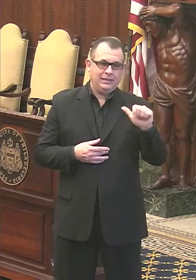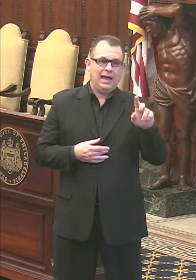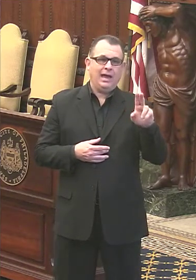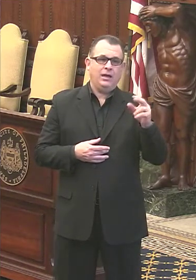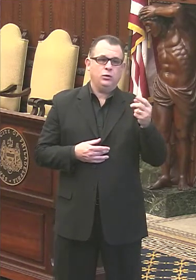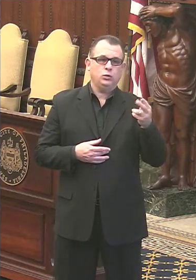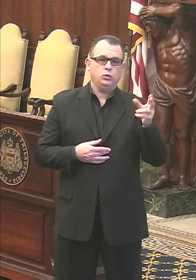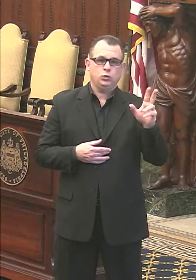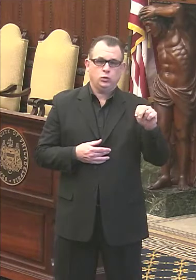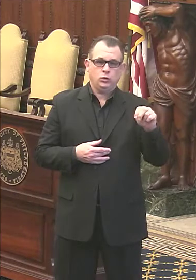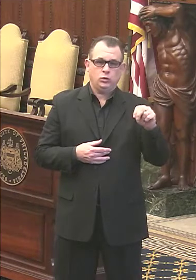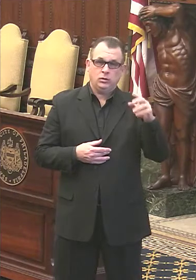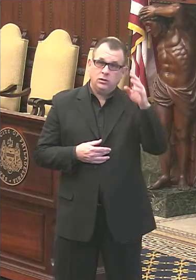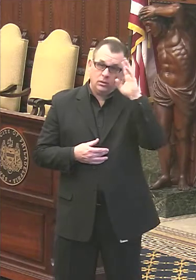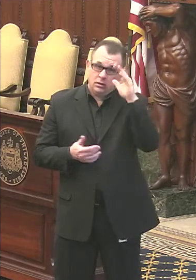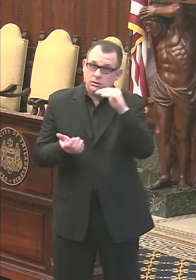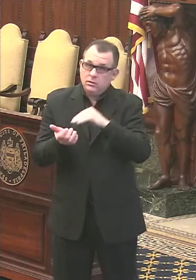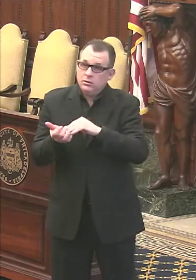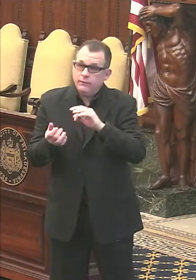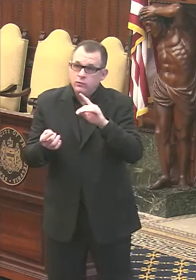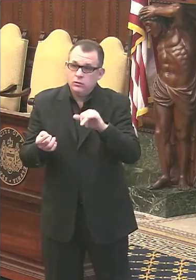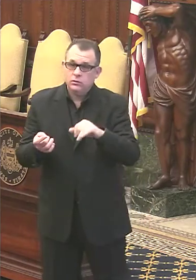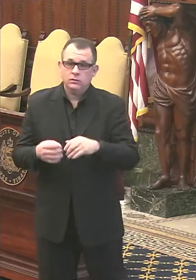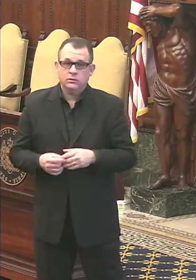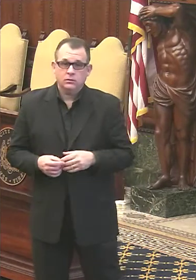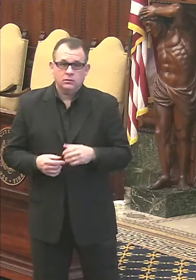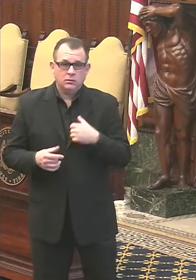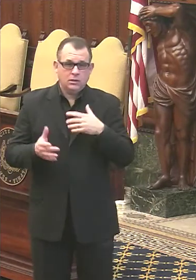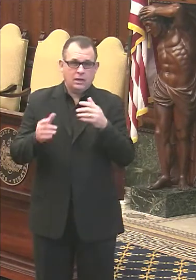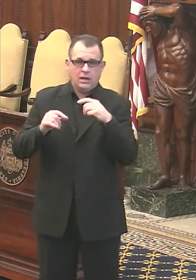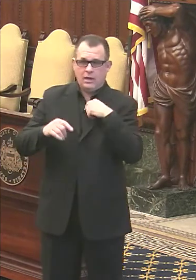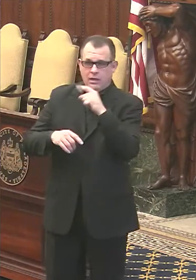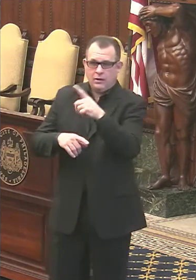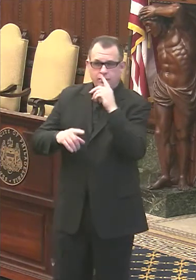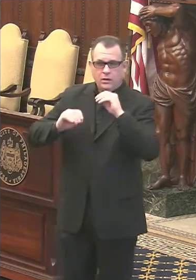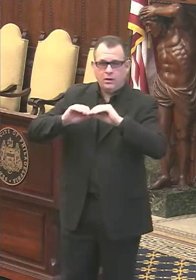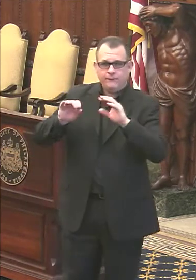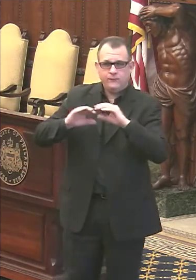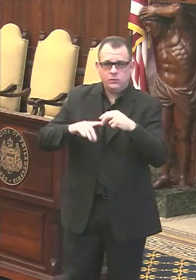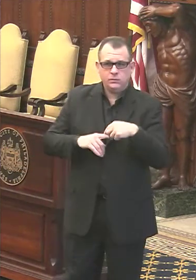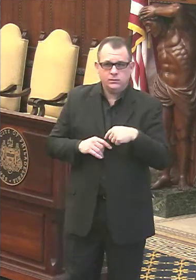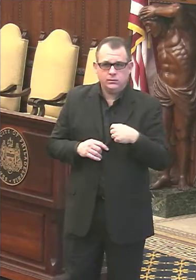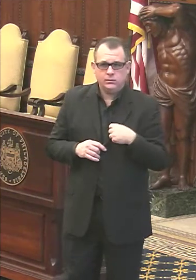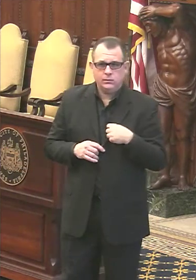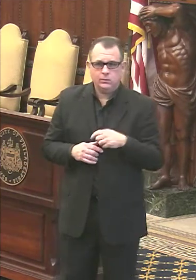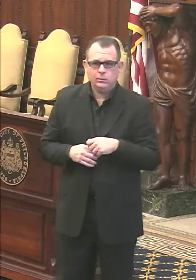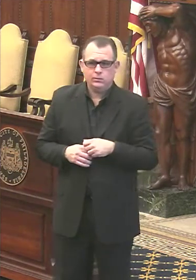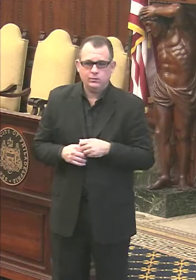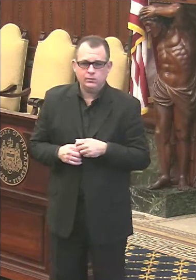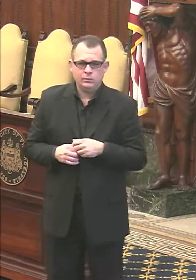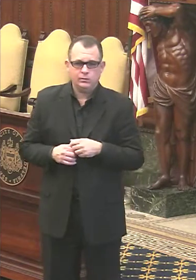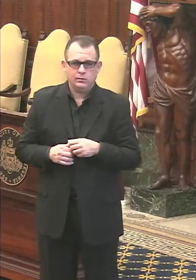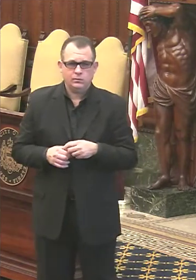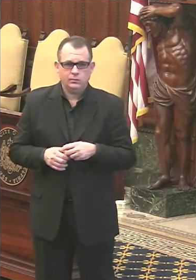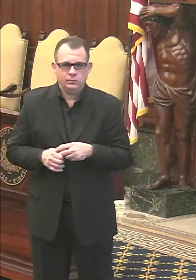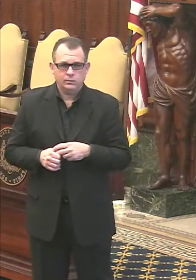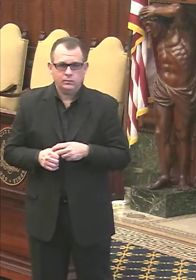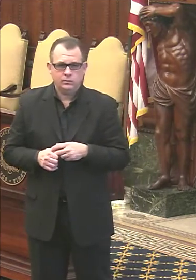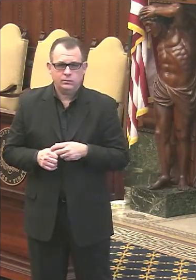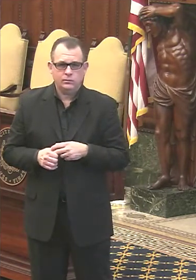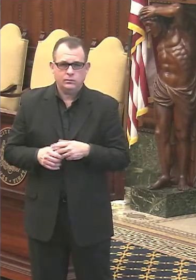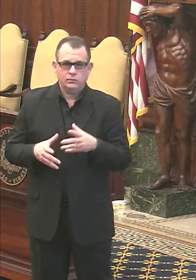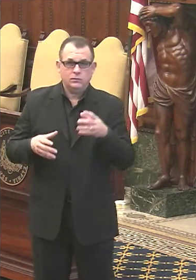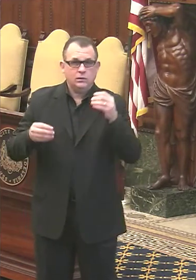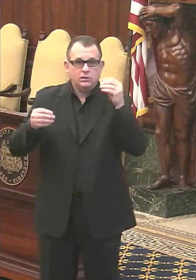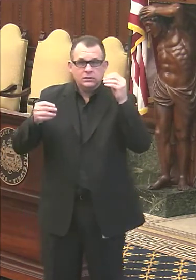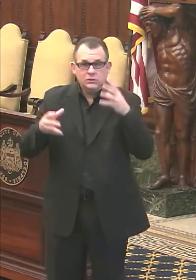Hi, Dr. Farley. Um, asking for clarity here with this, my first question, um, educators are still listed in subgroup